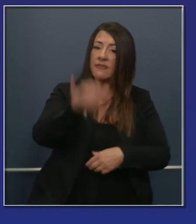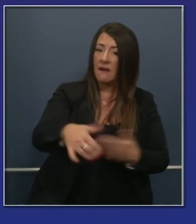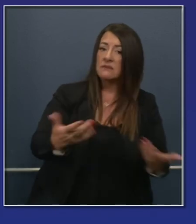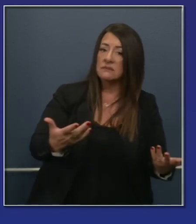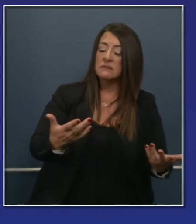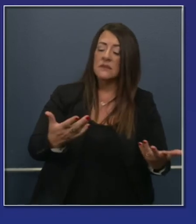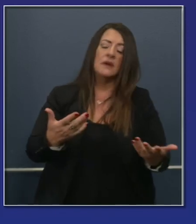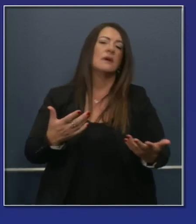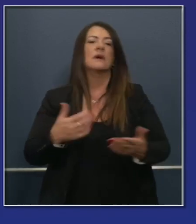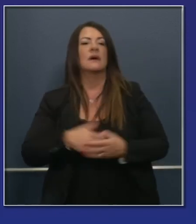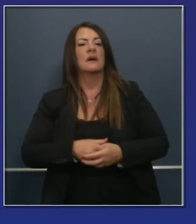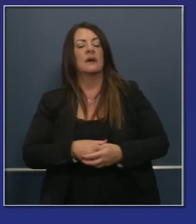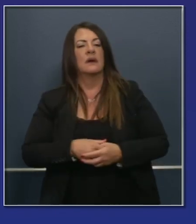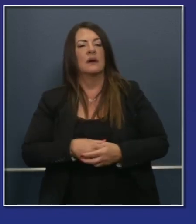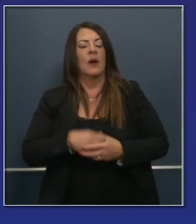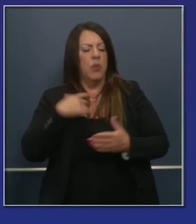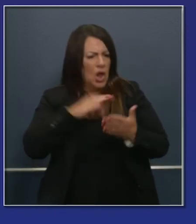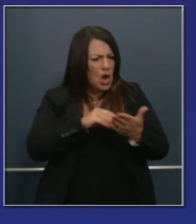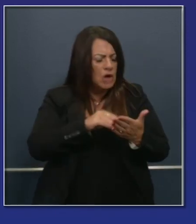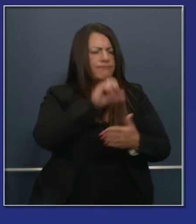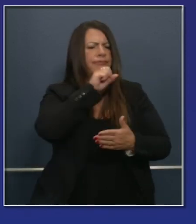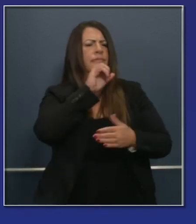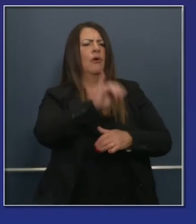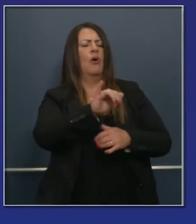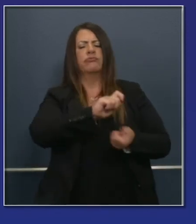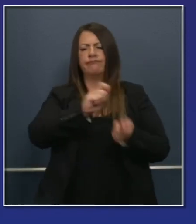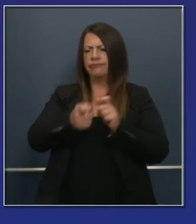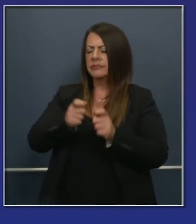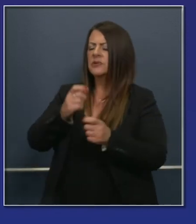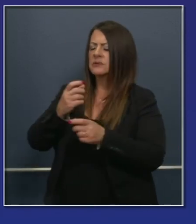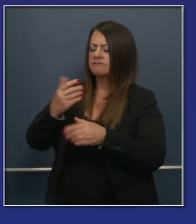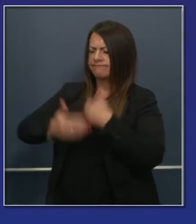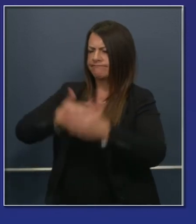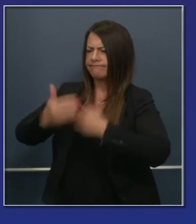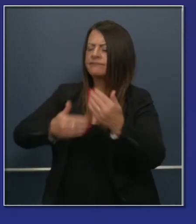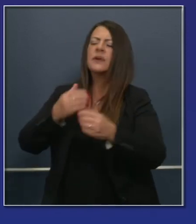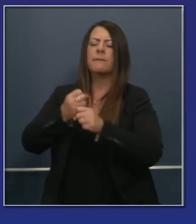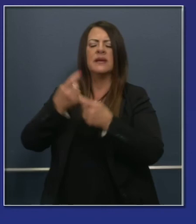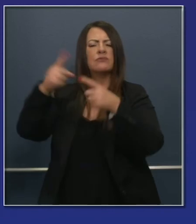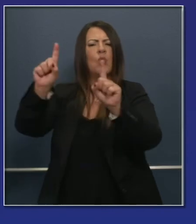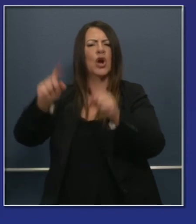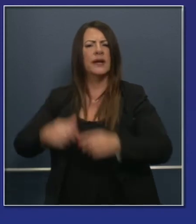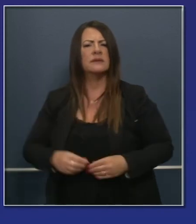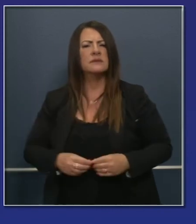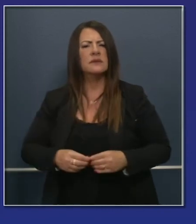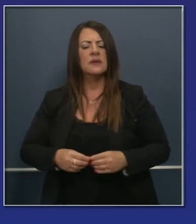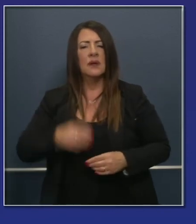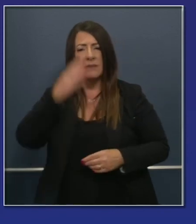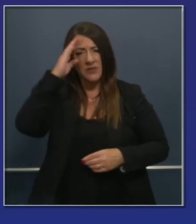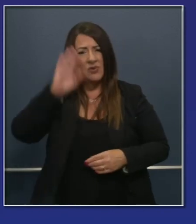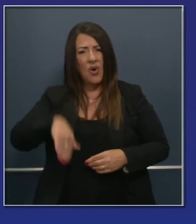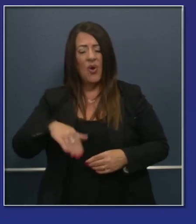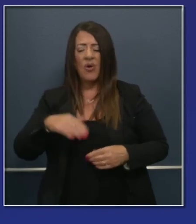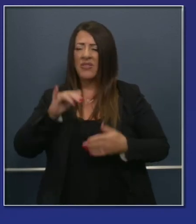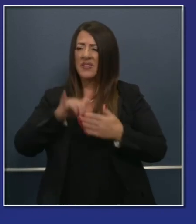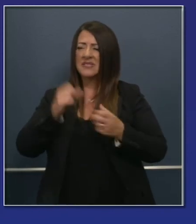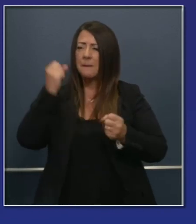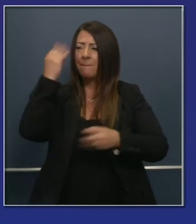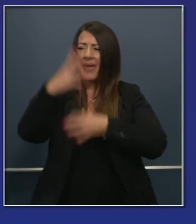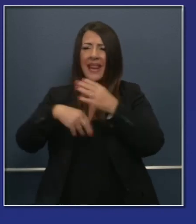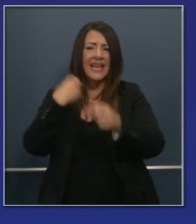will have unintended consequences that we need to own up to and address in real time. But we're condensing decades of conversations